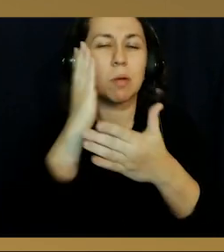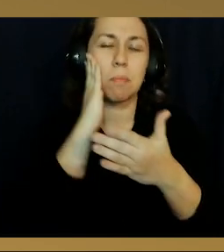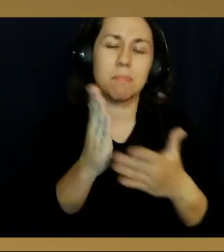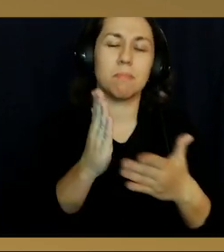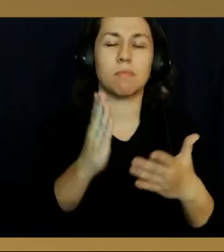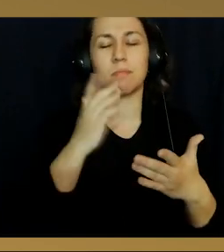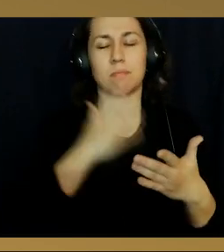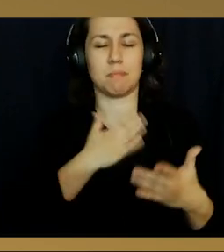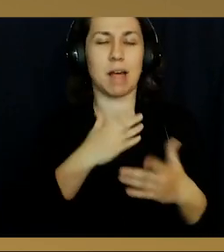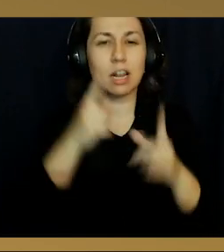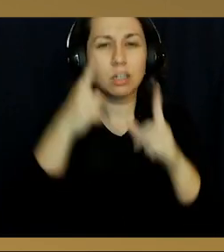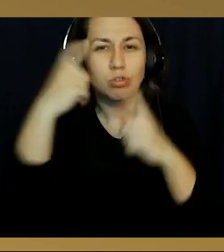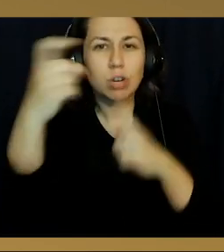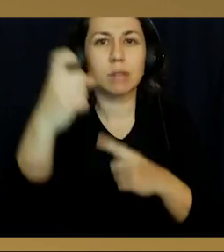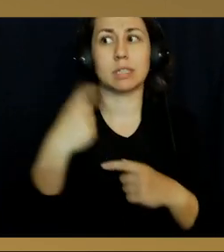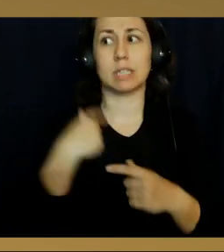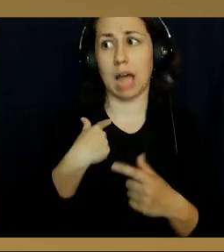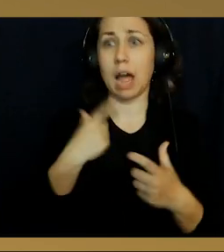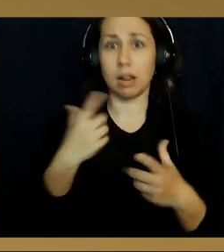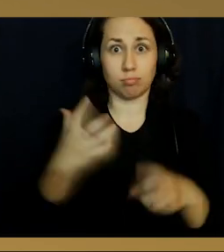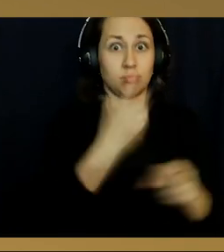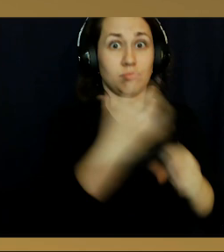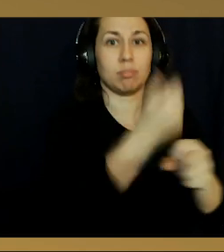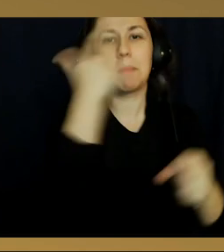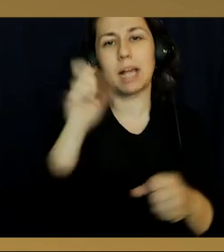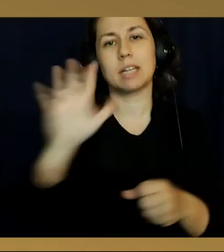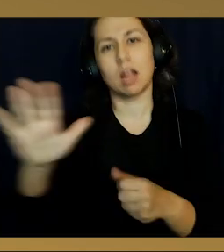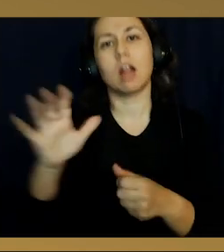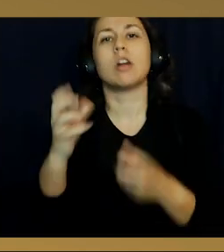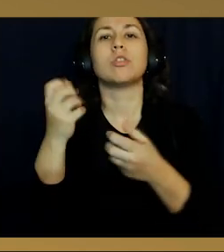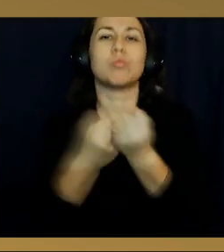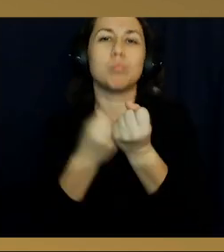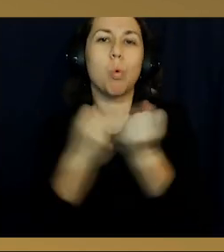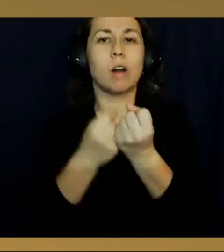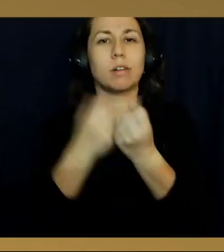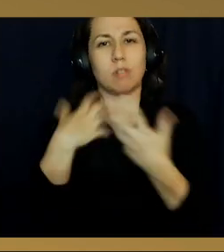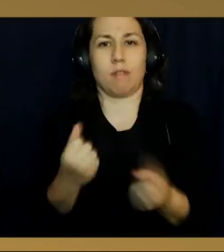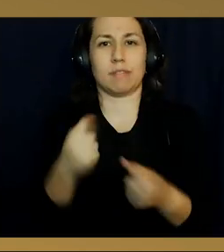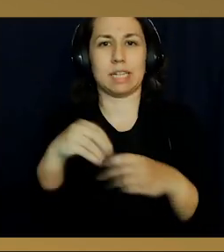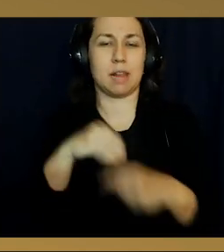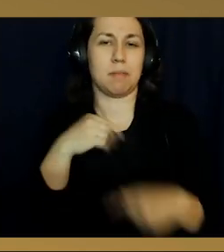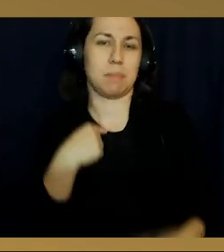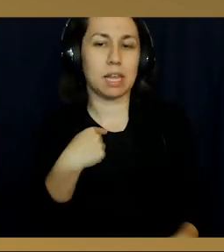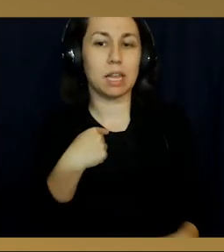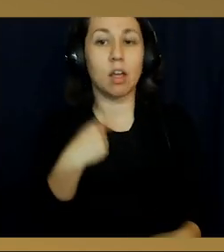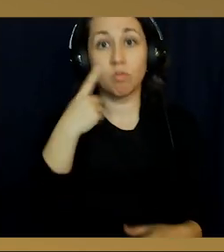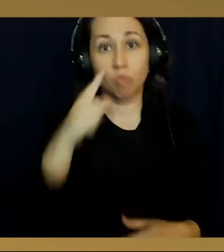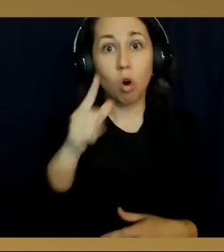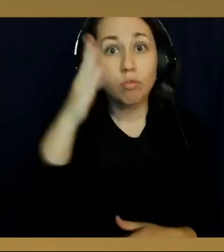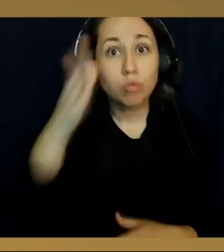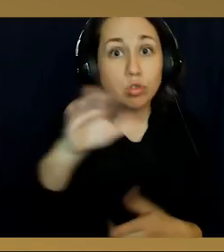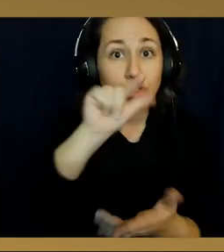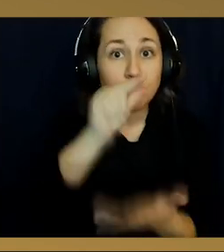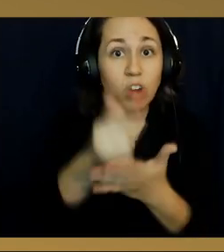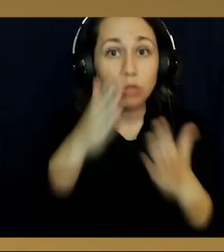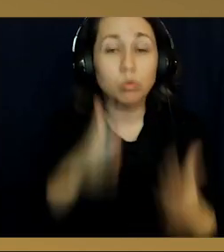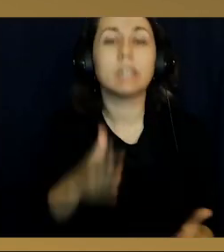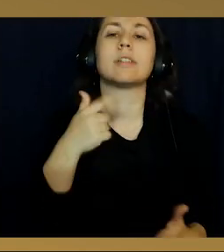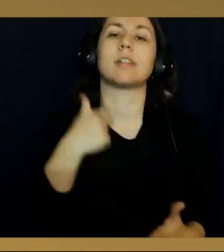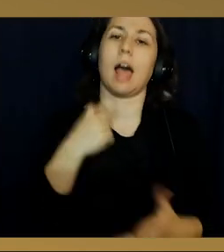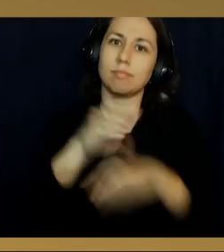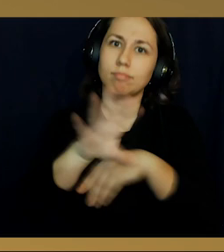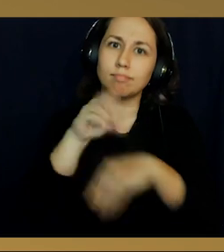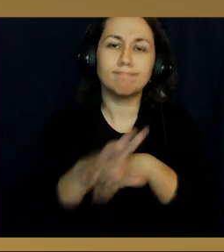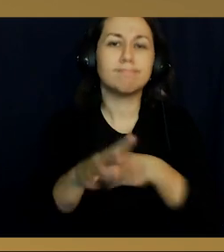pursue my dreams. All I've been able to achieve is because of their support and their confidence in me. As for future graduates, the only